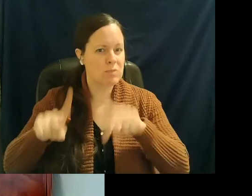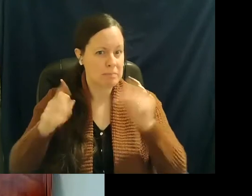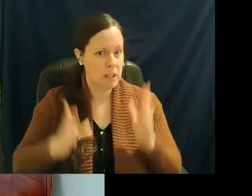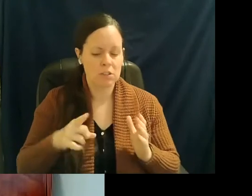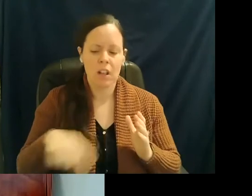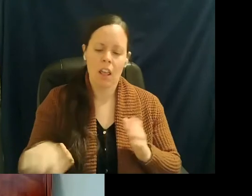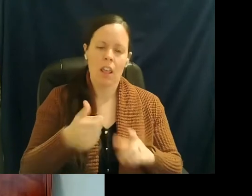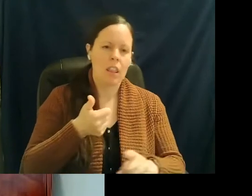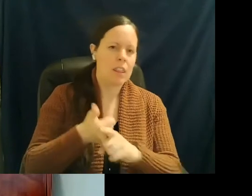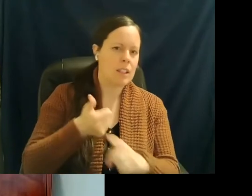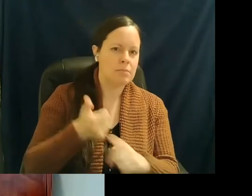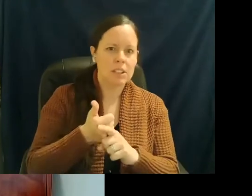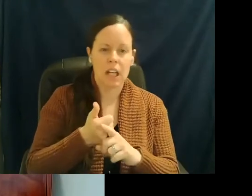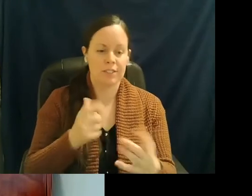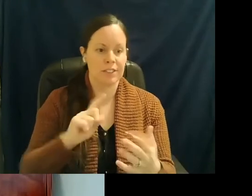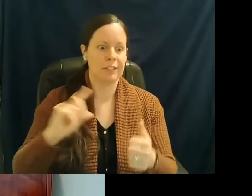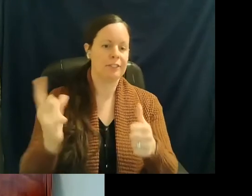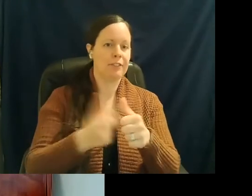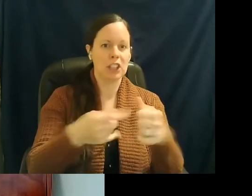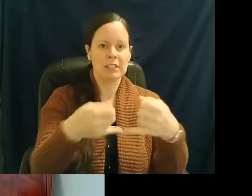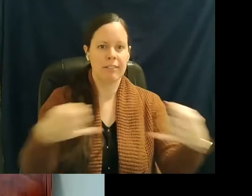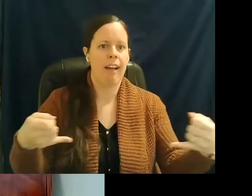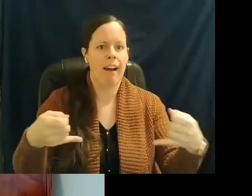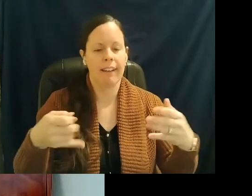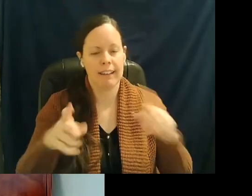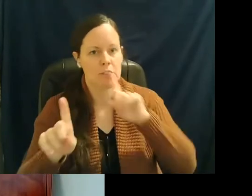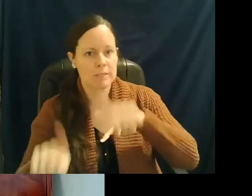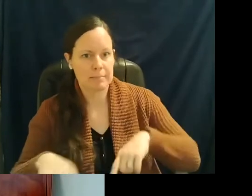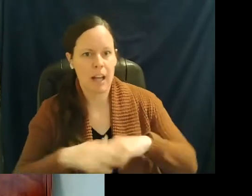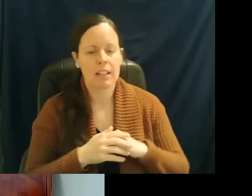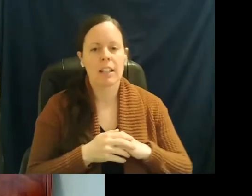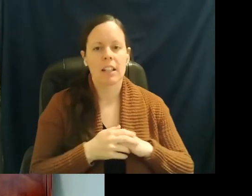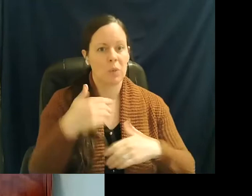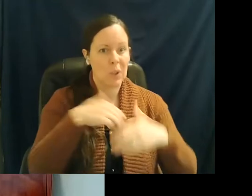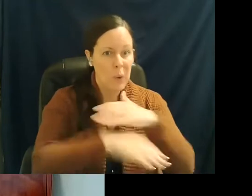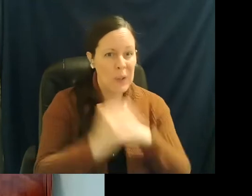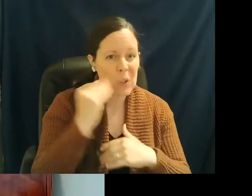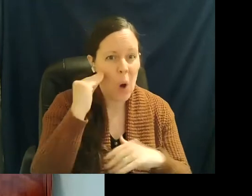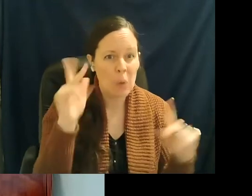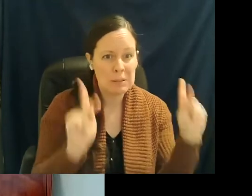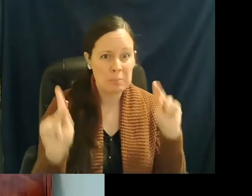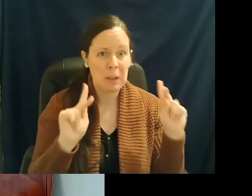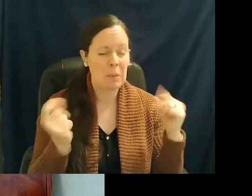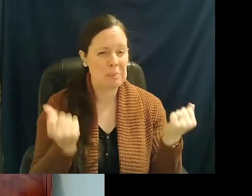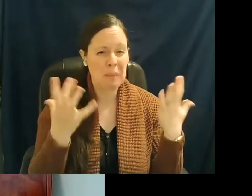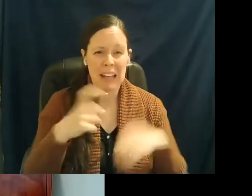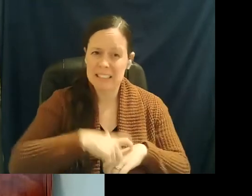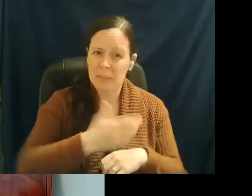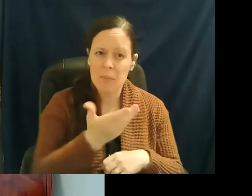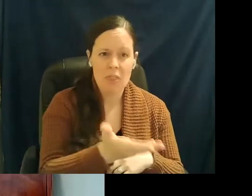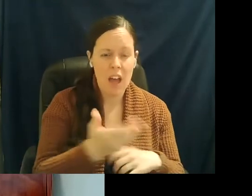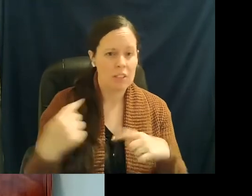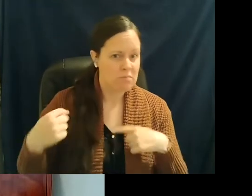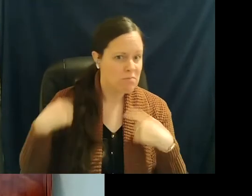tip of the spear. We're in the community. We're going into homes where people many times have been